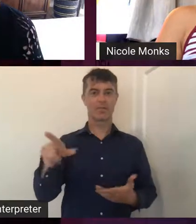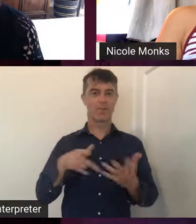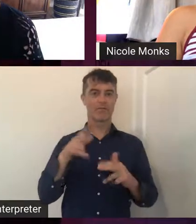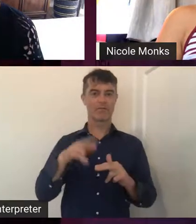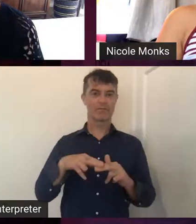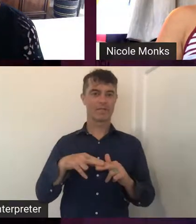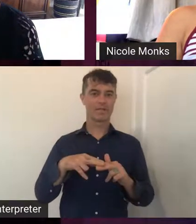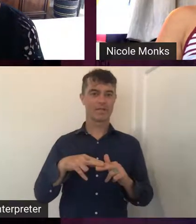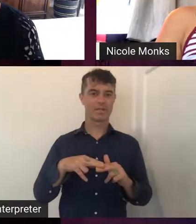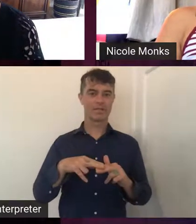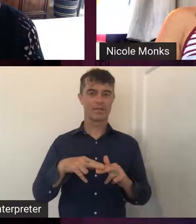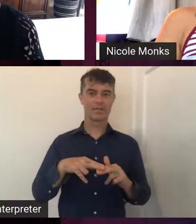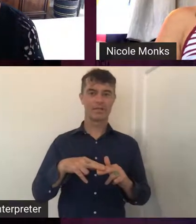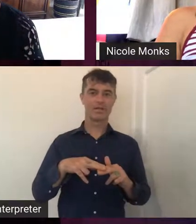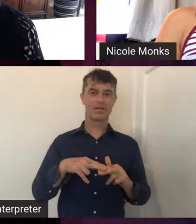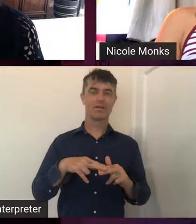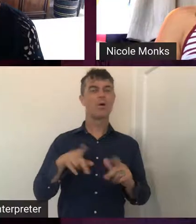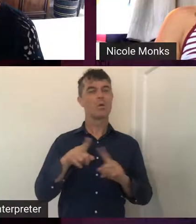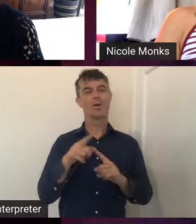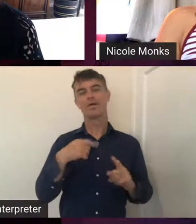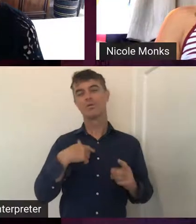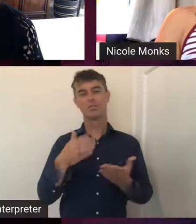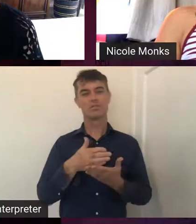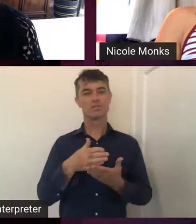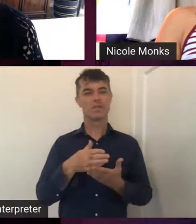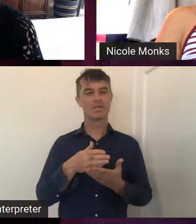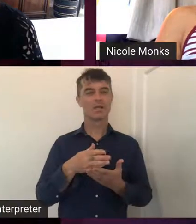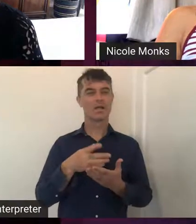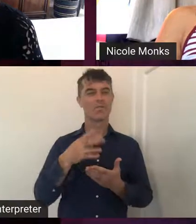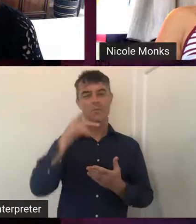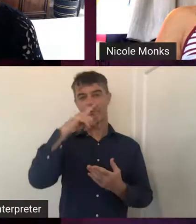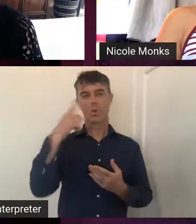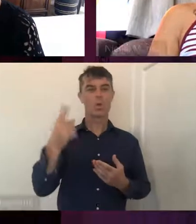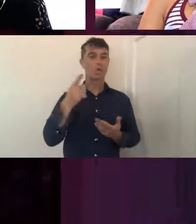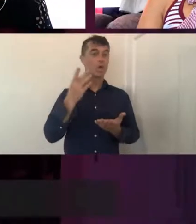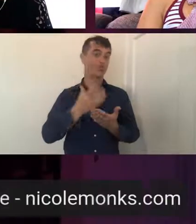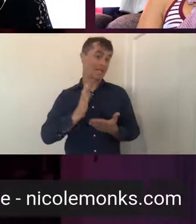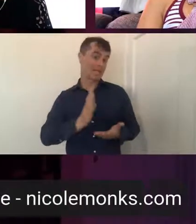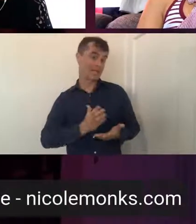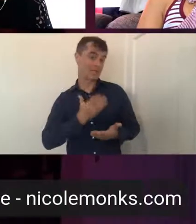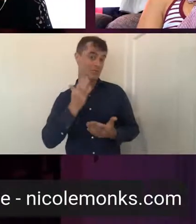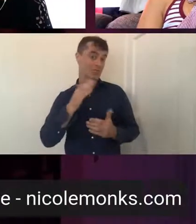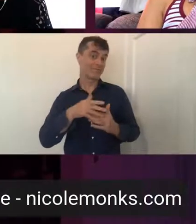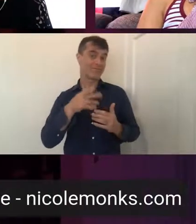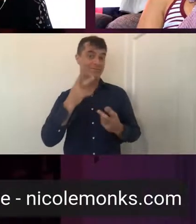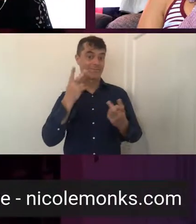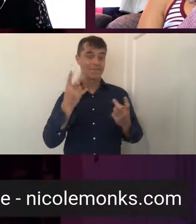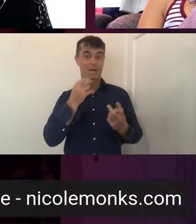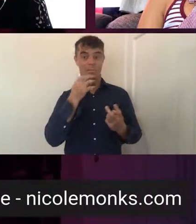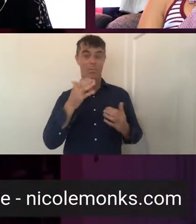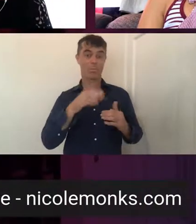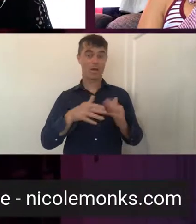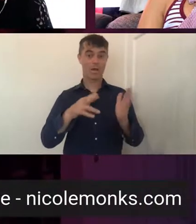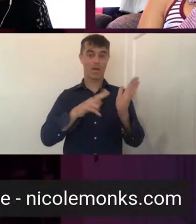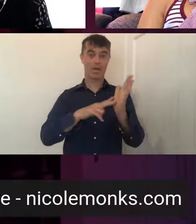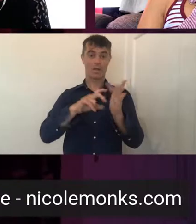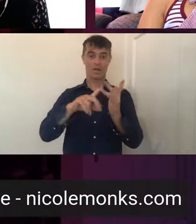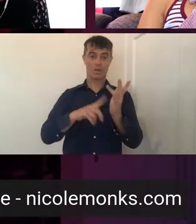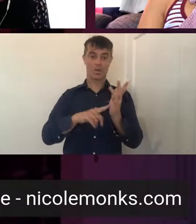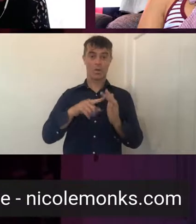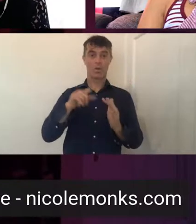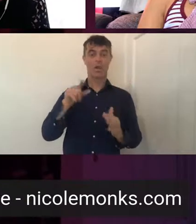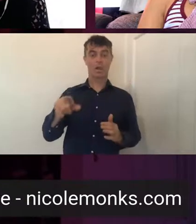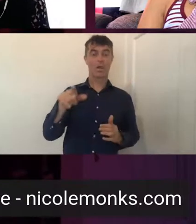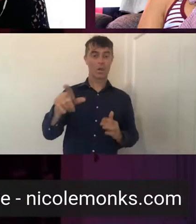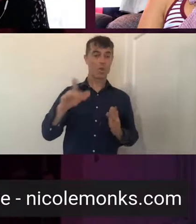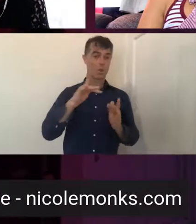I also want to just share for people who are really interested in finding a little bit more about Nicole, your